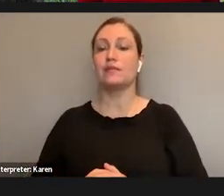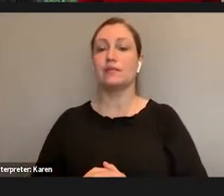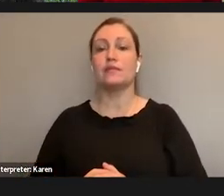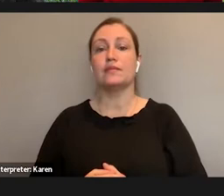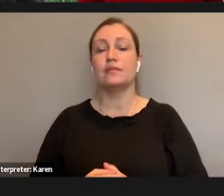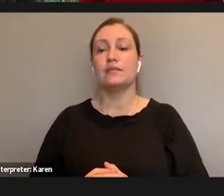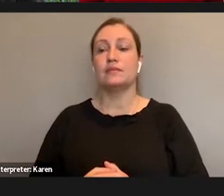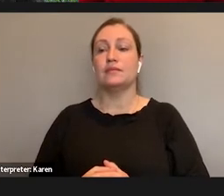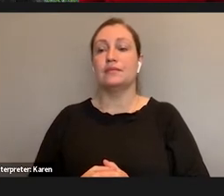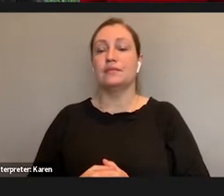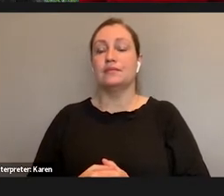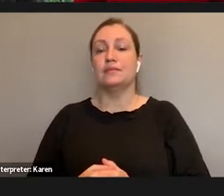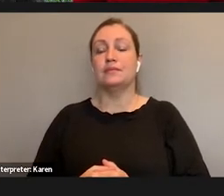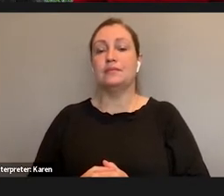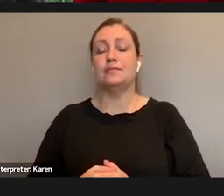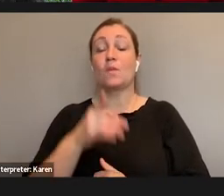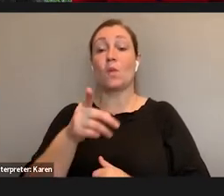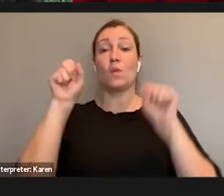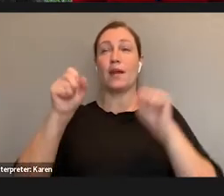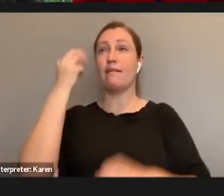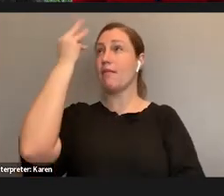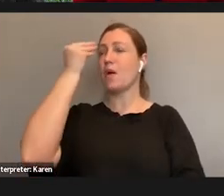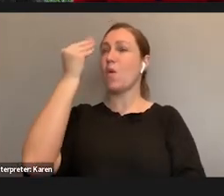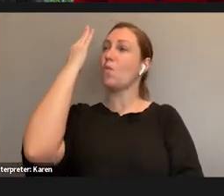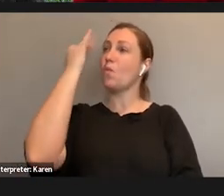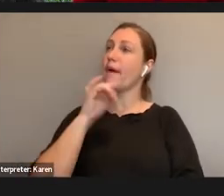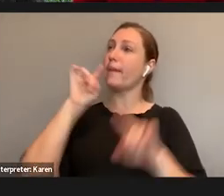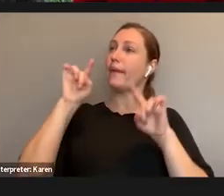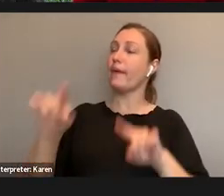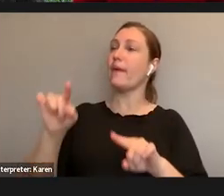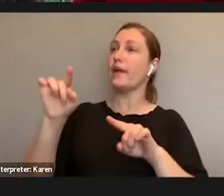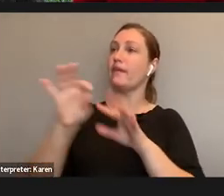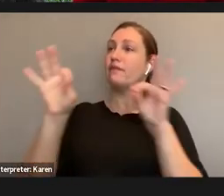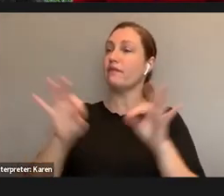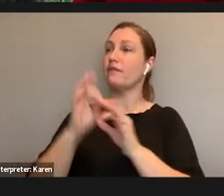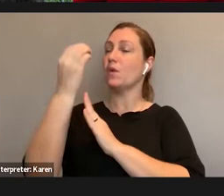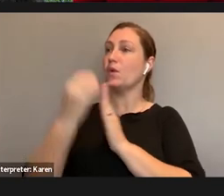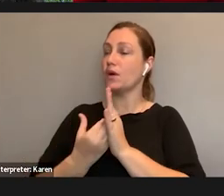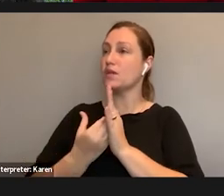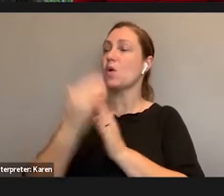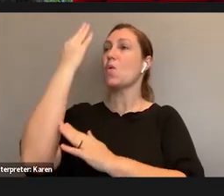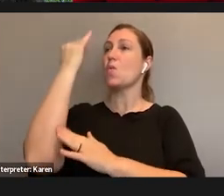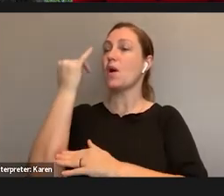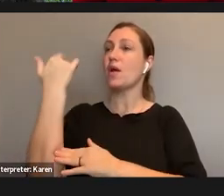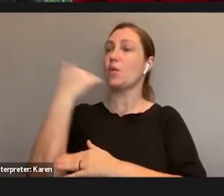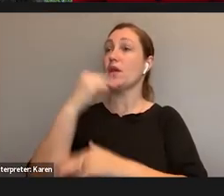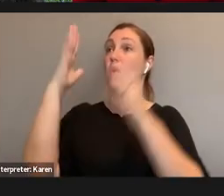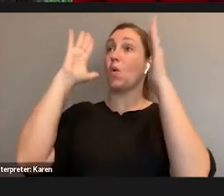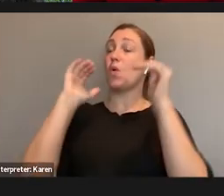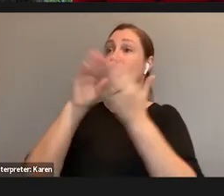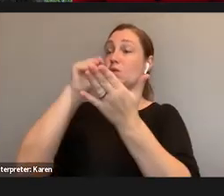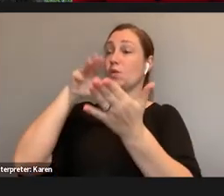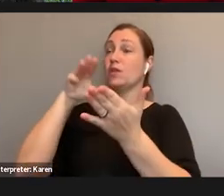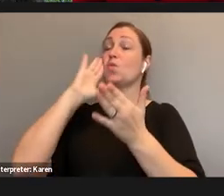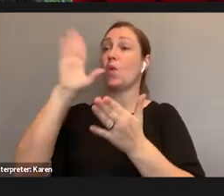You know, you can you can think about why you're going on the field course and what you're hoping your students learn and